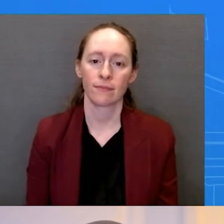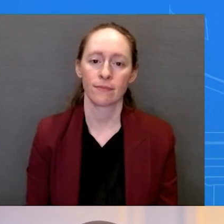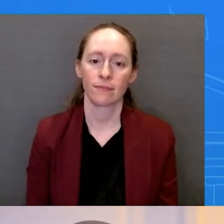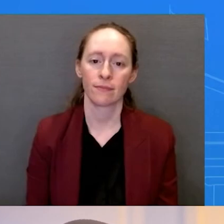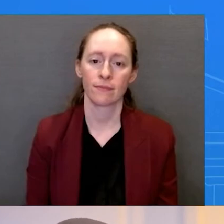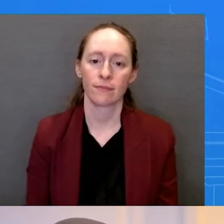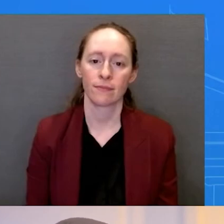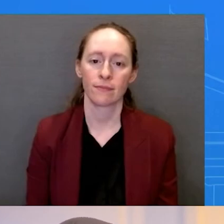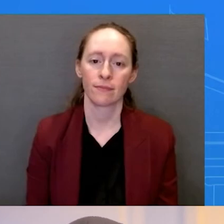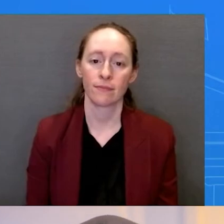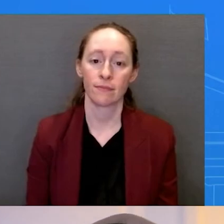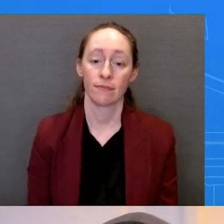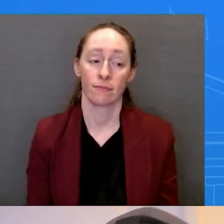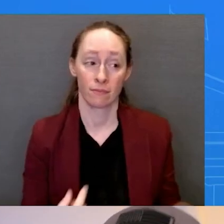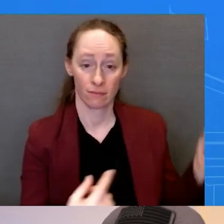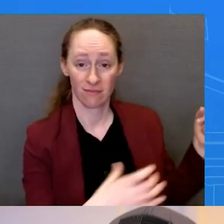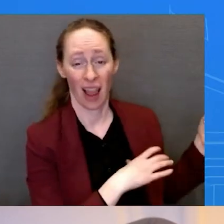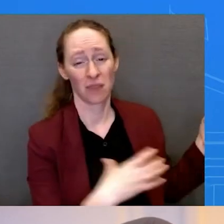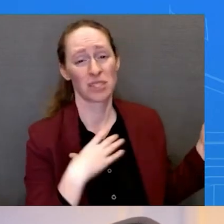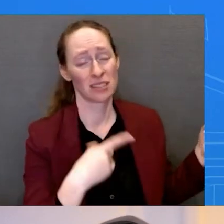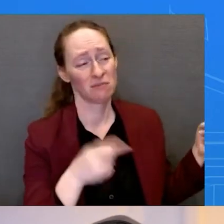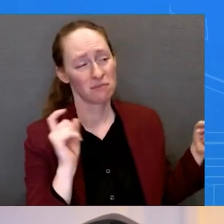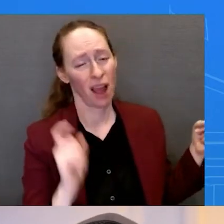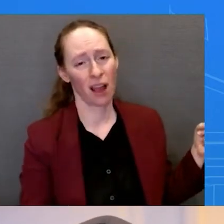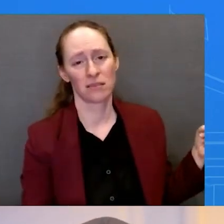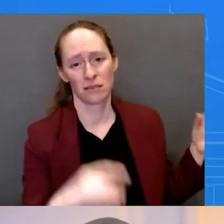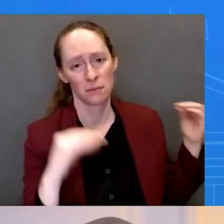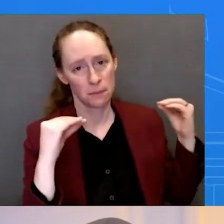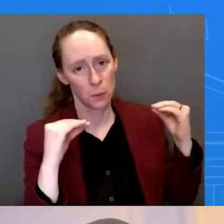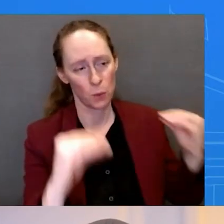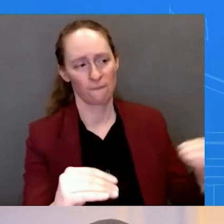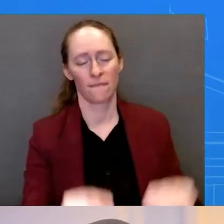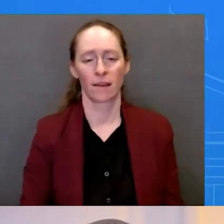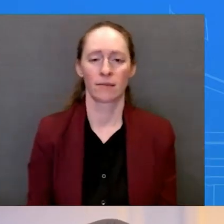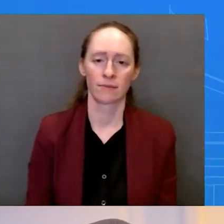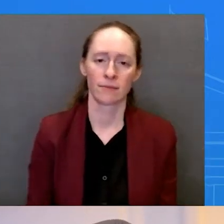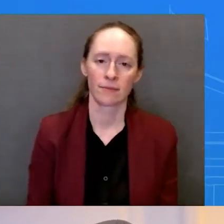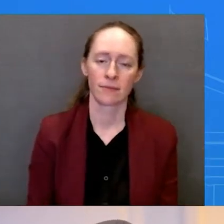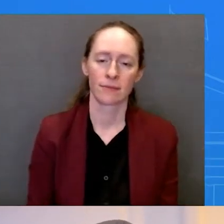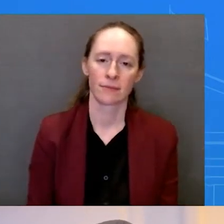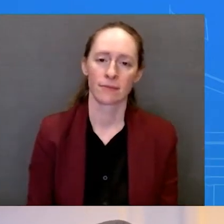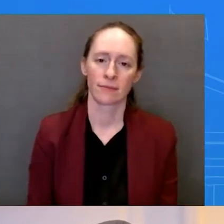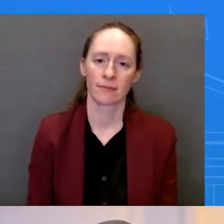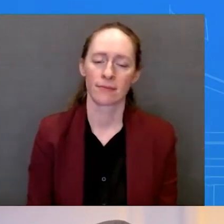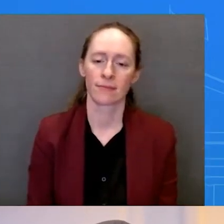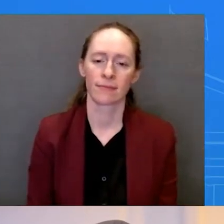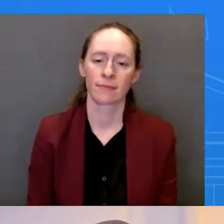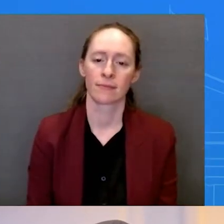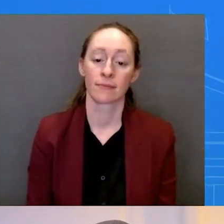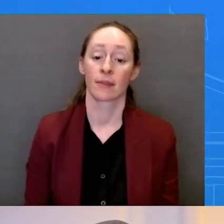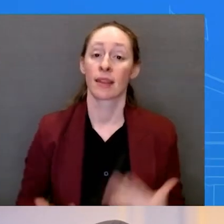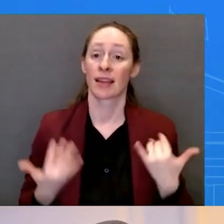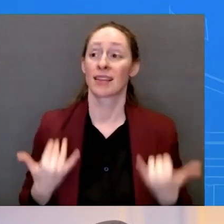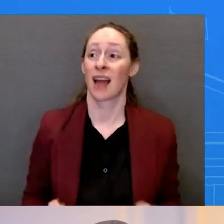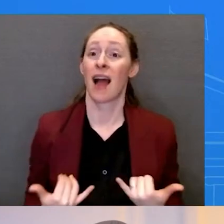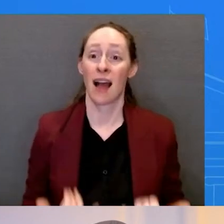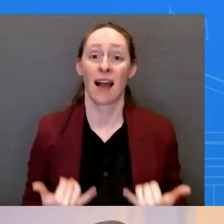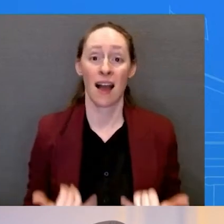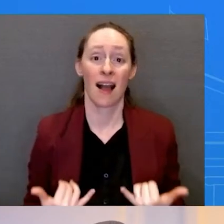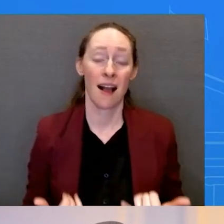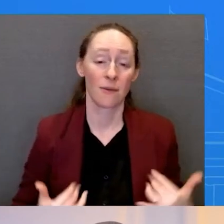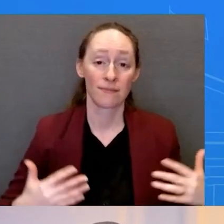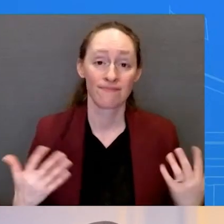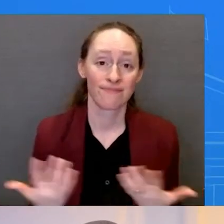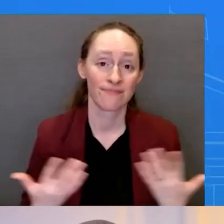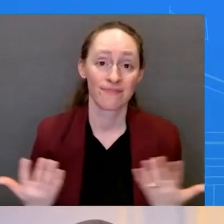want, but no issues. So, but in the meantime, what we have been able to do is the president, as I've mentioned before, has secured historic